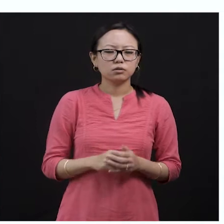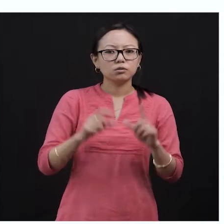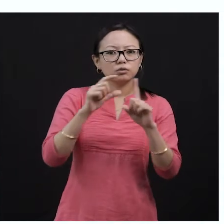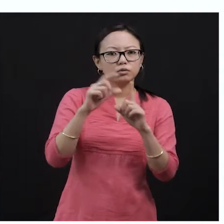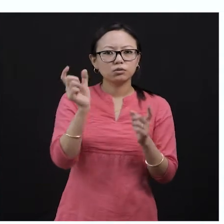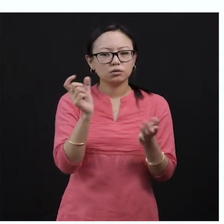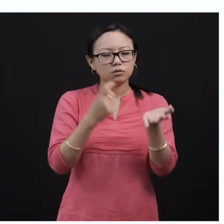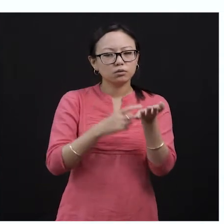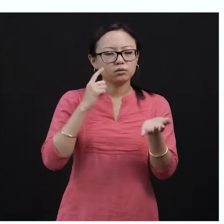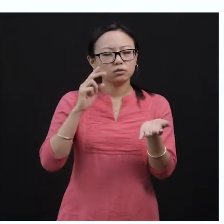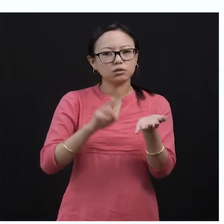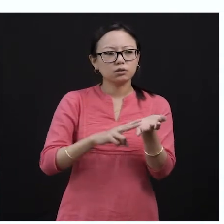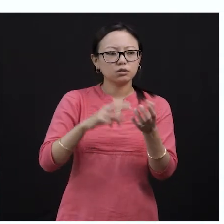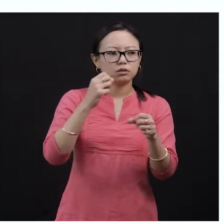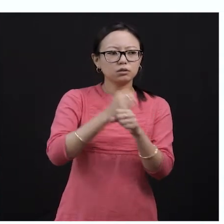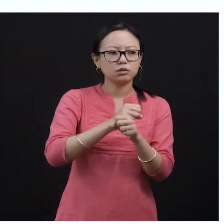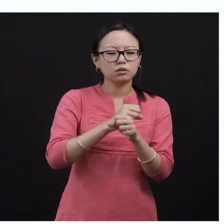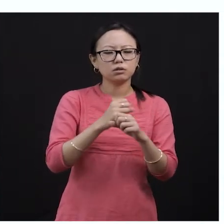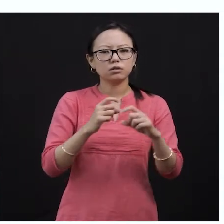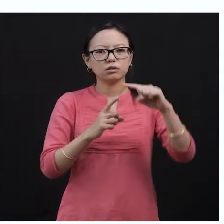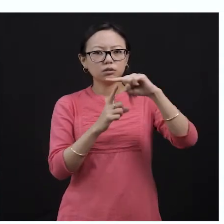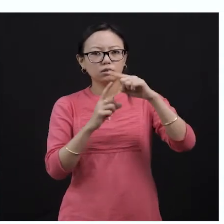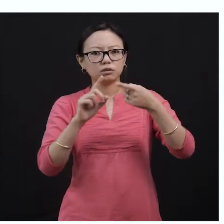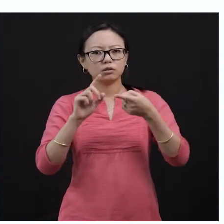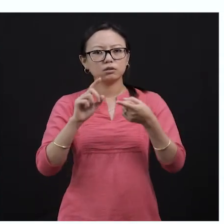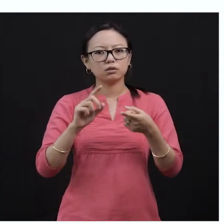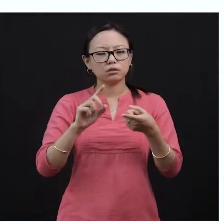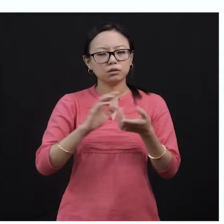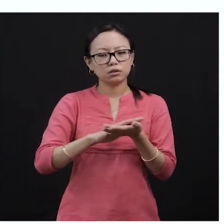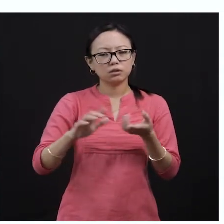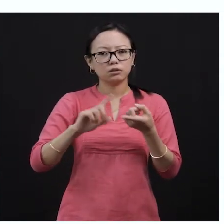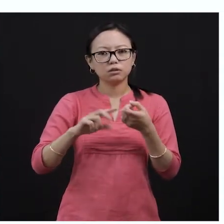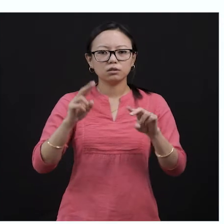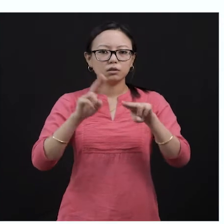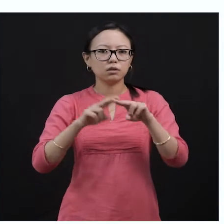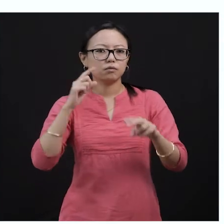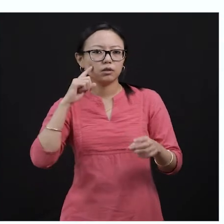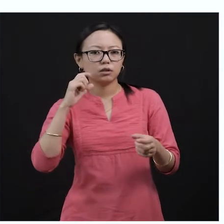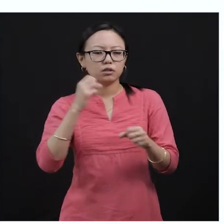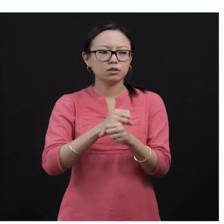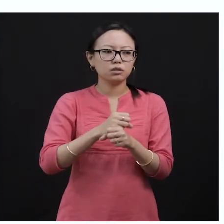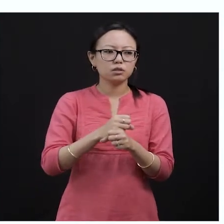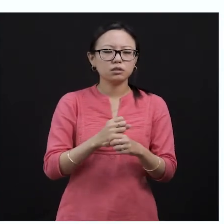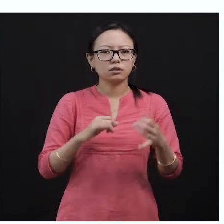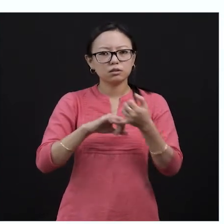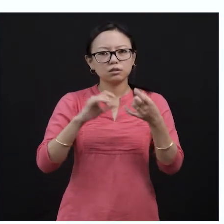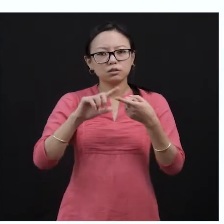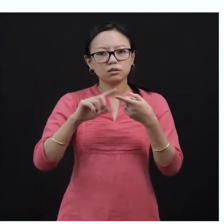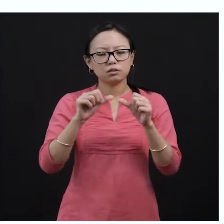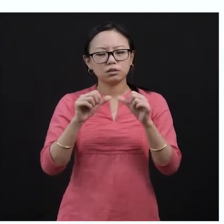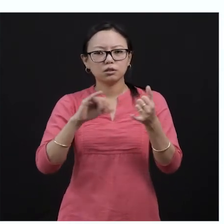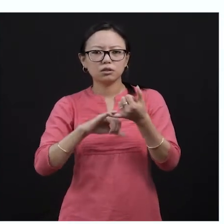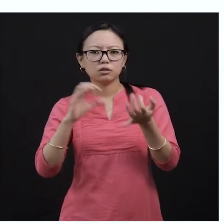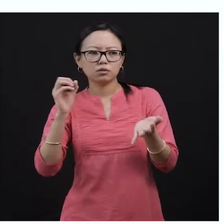the time when fixed appeared. During the fixed season, the time when fixed appeared. Propping